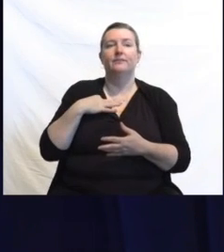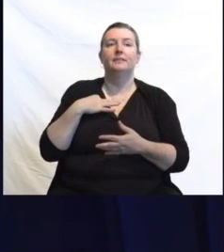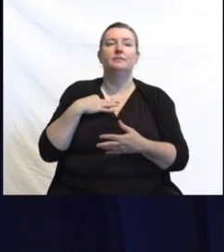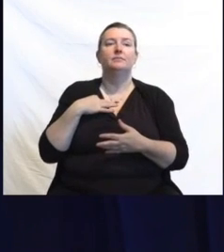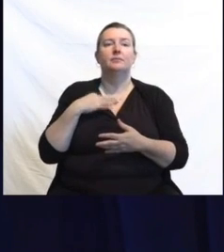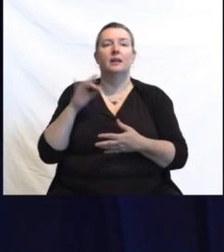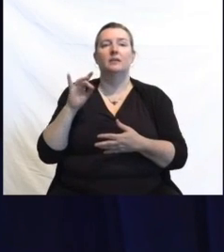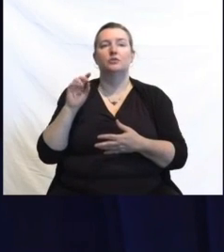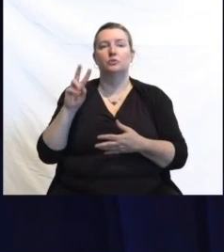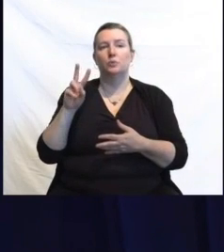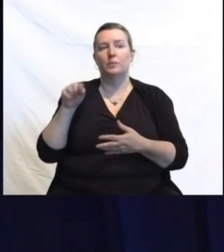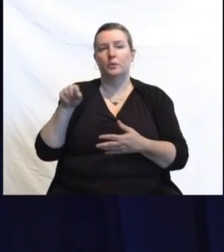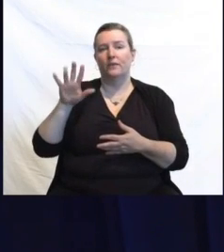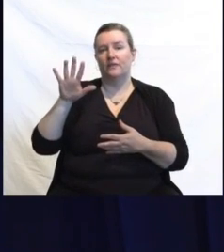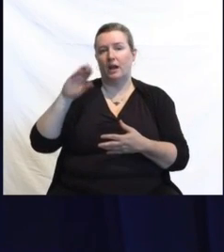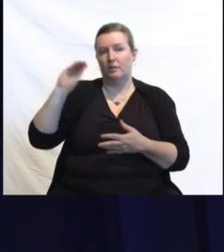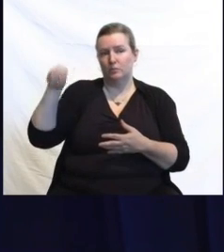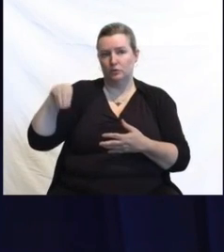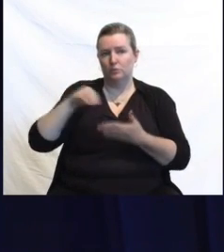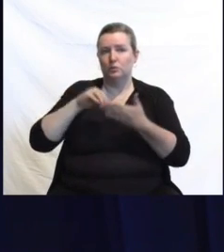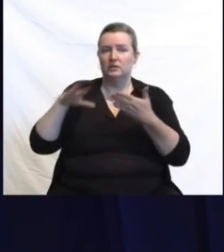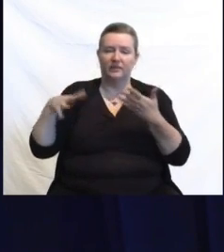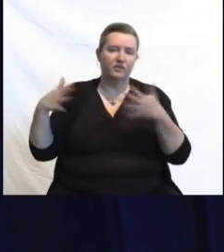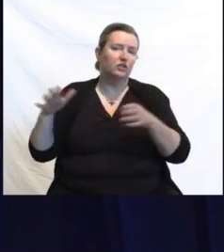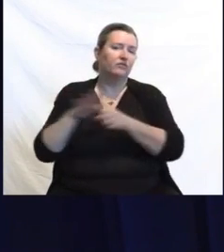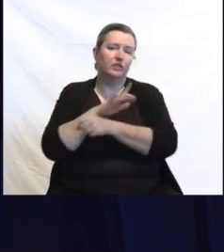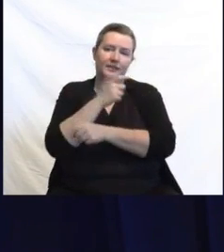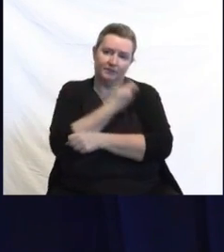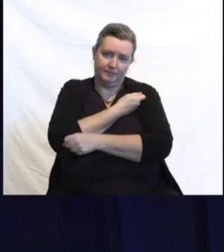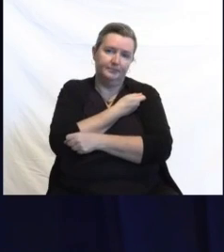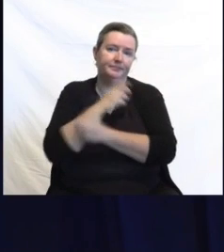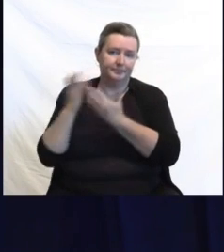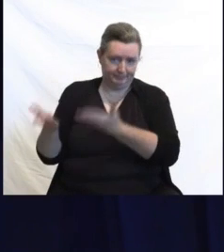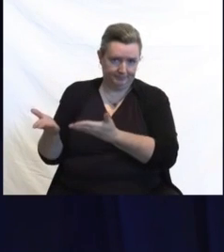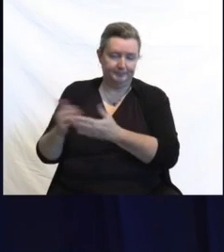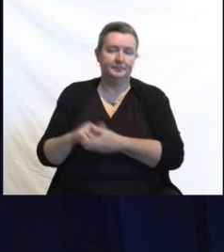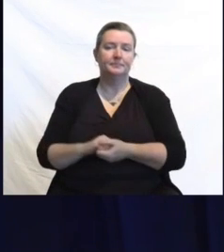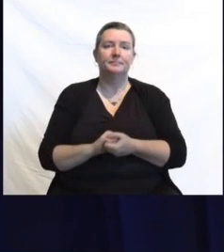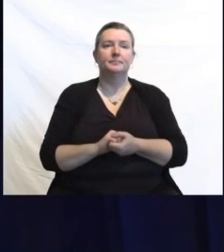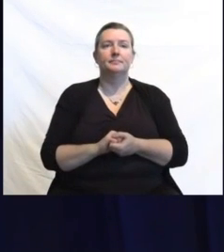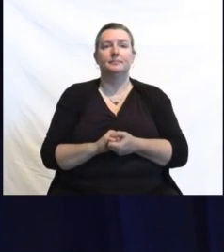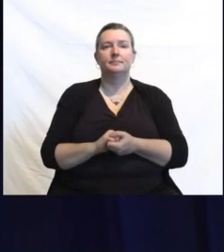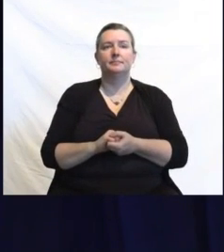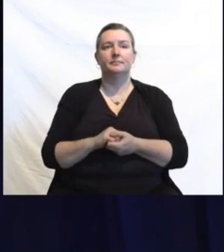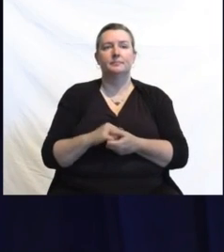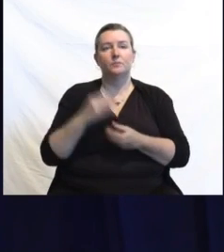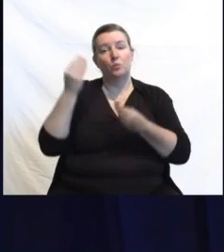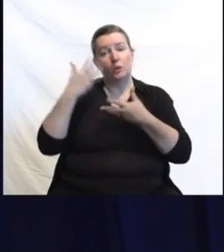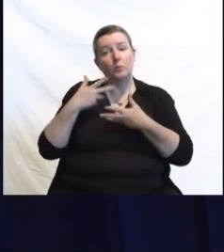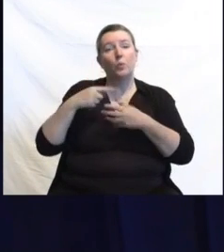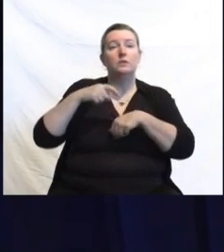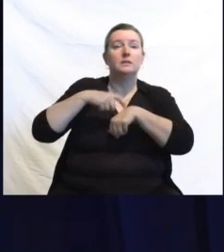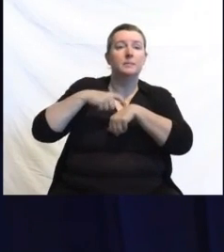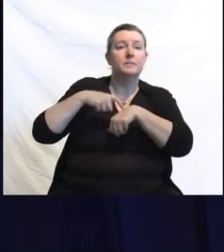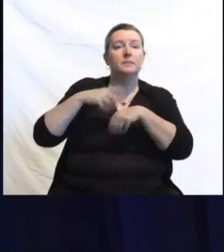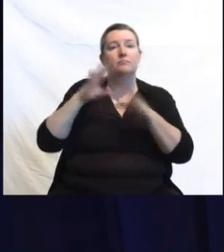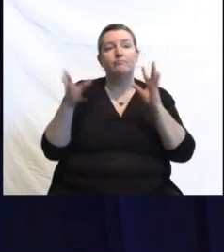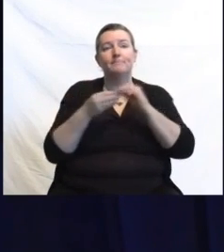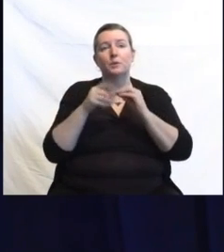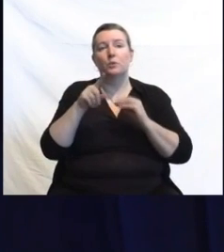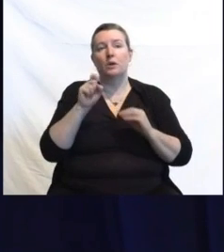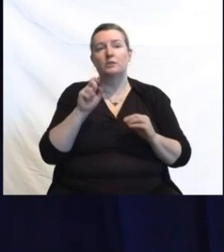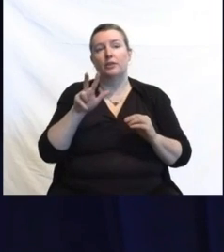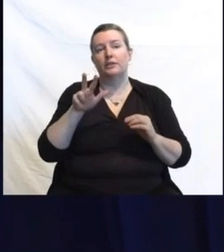of students were fully vaccinated. In the last reporting period, there were 137 college and university